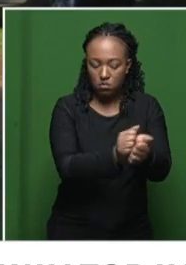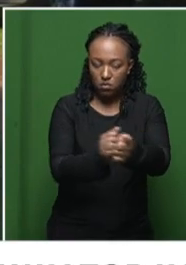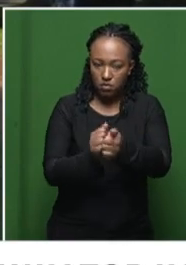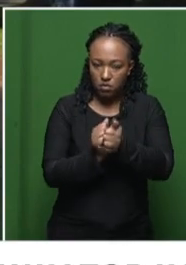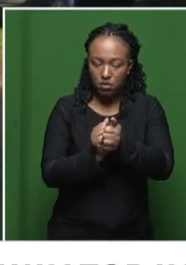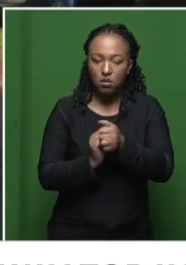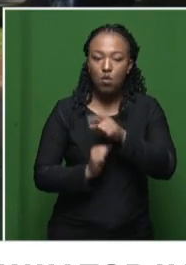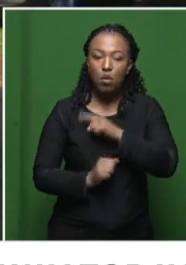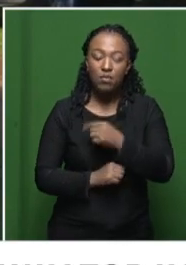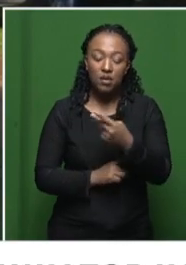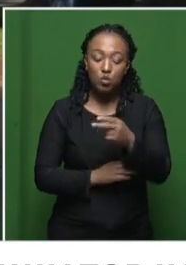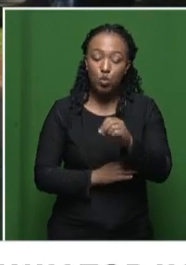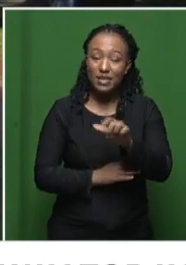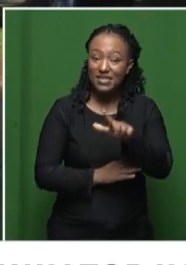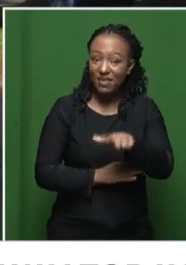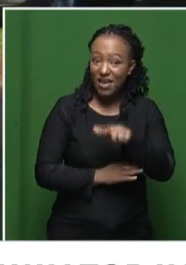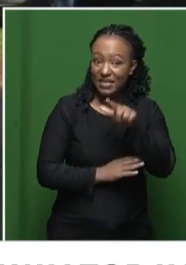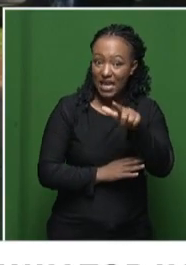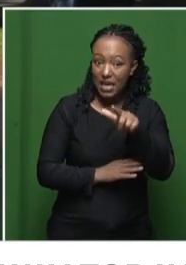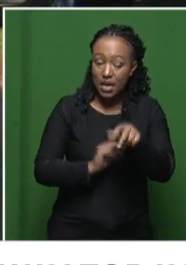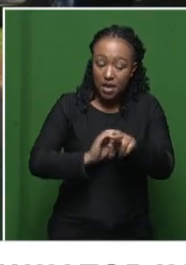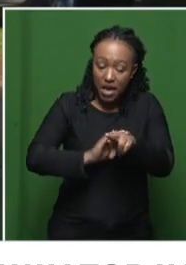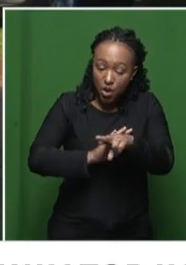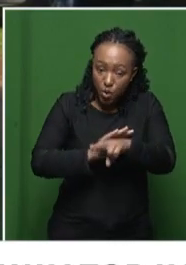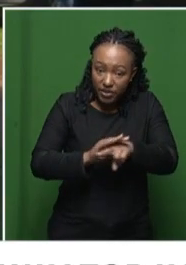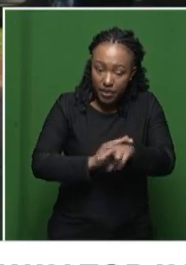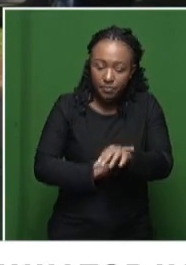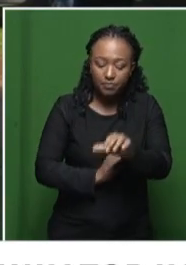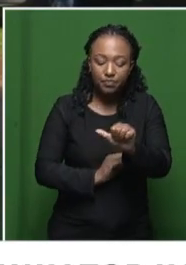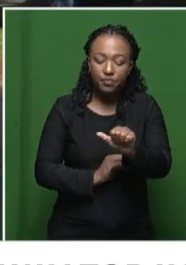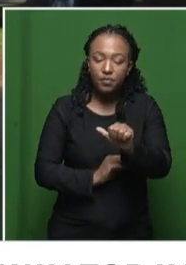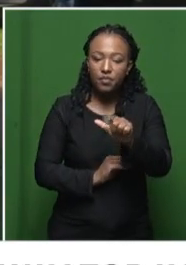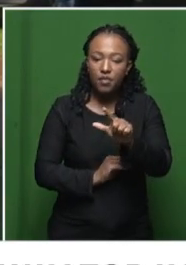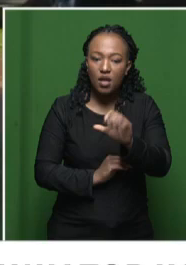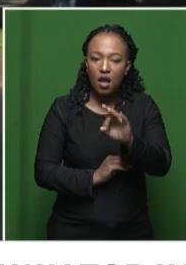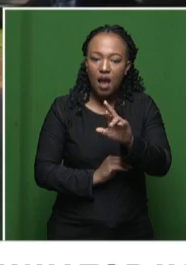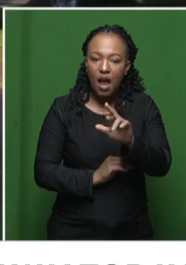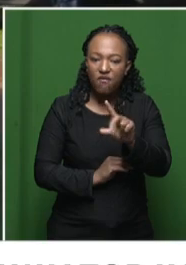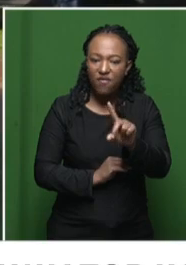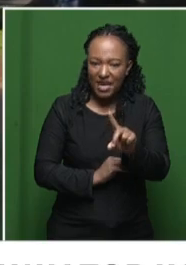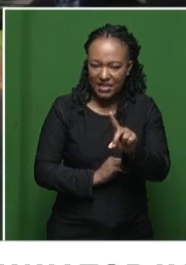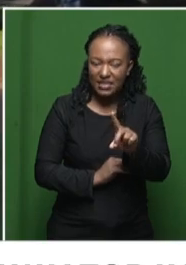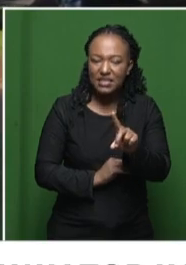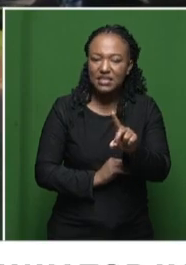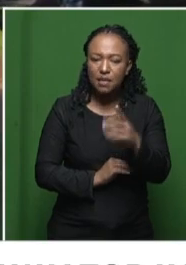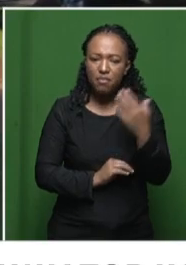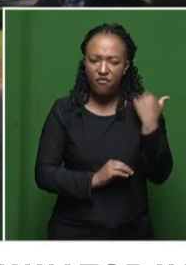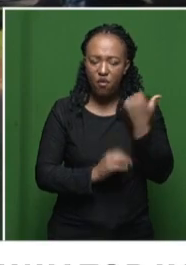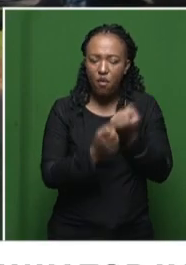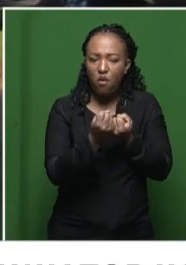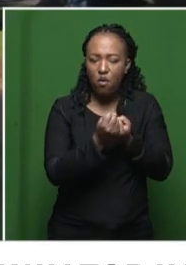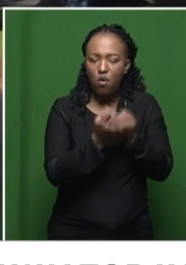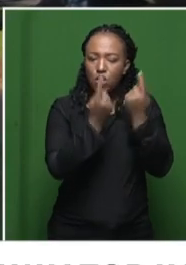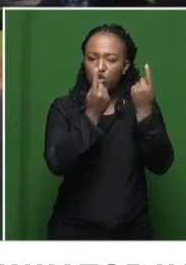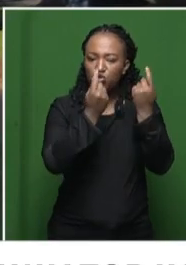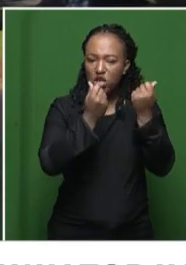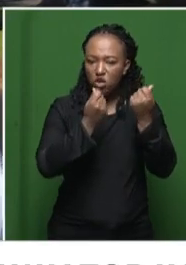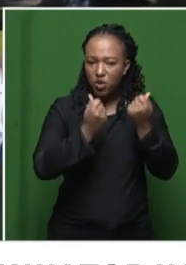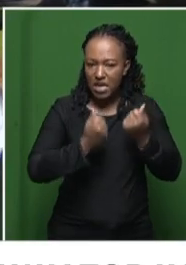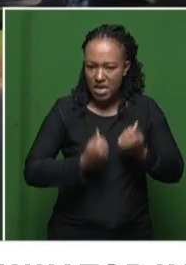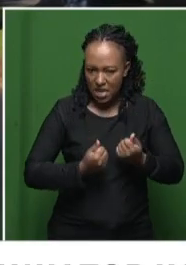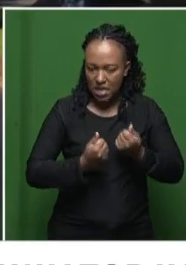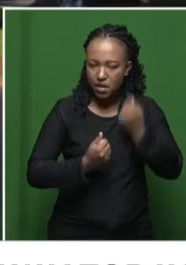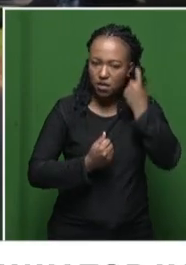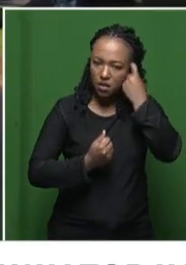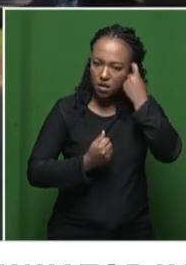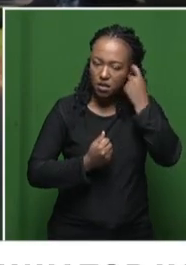Alfred Nzo region were one of the few regions in the Eastern Cape that were openly supporting the then-Treasurer-General of the ANC, Zuelim Khezela, to